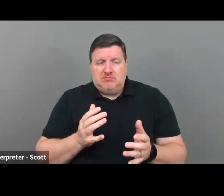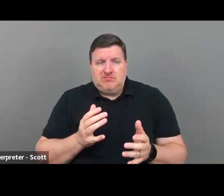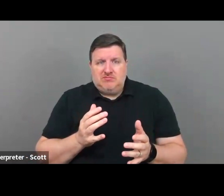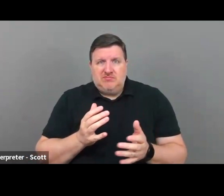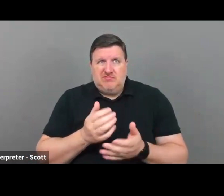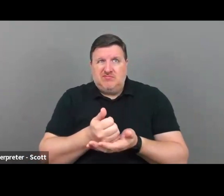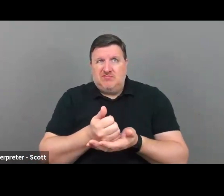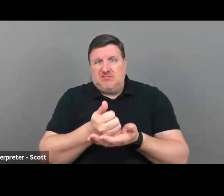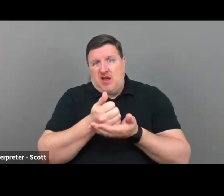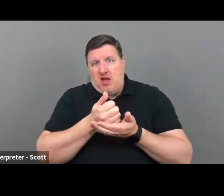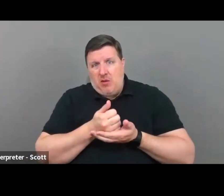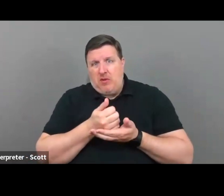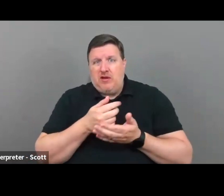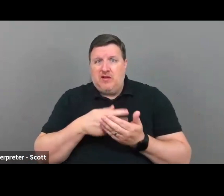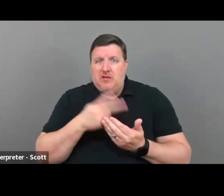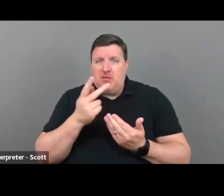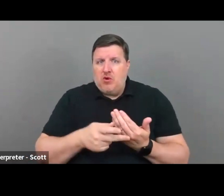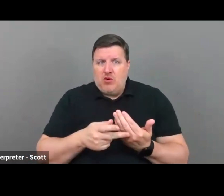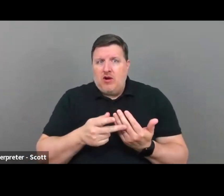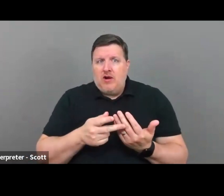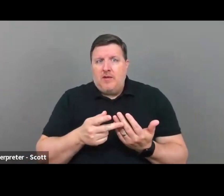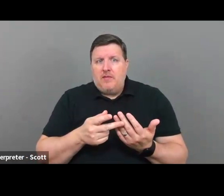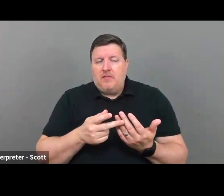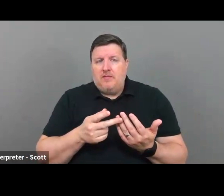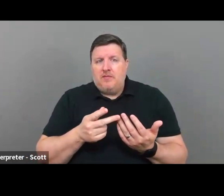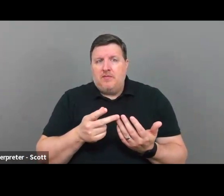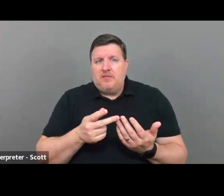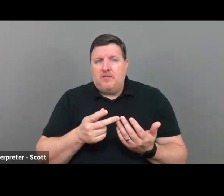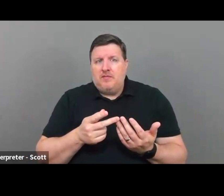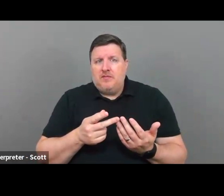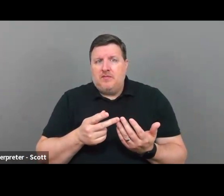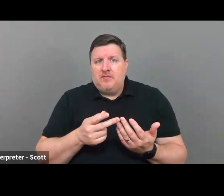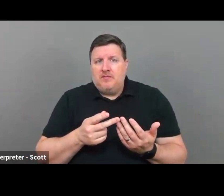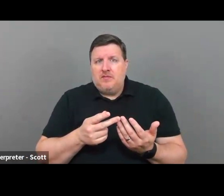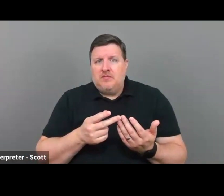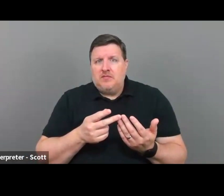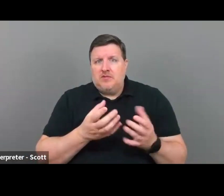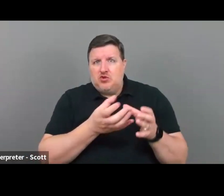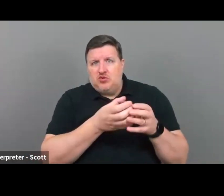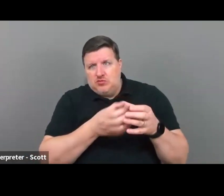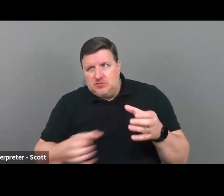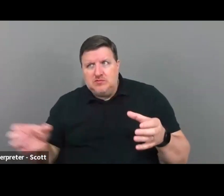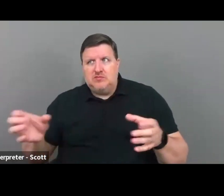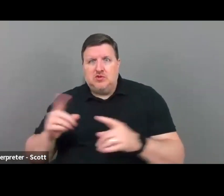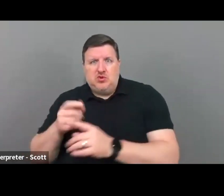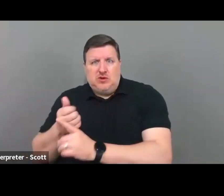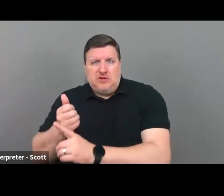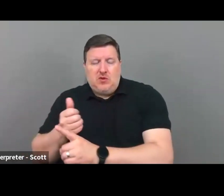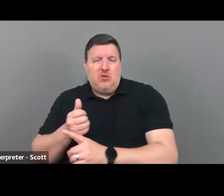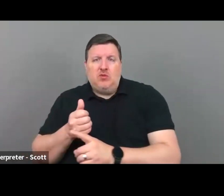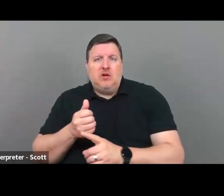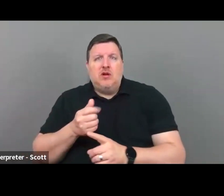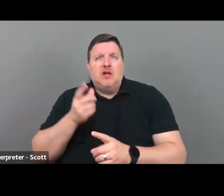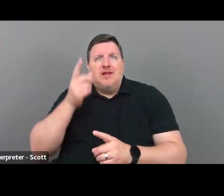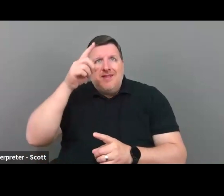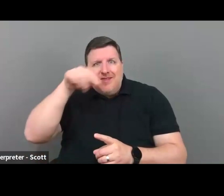helping, uh, the program move out on its own. And they wanted to sort of own